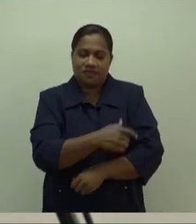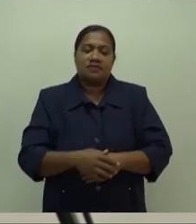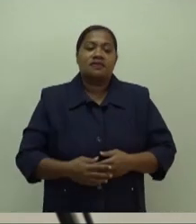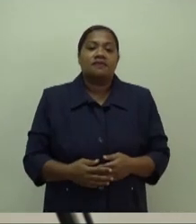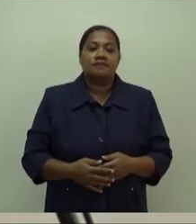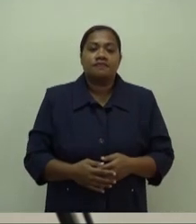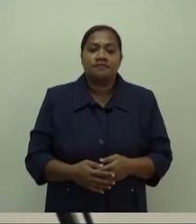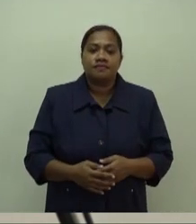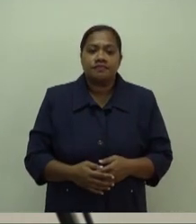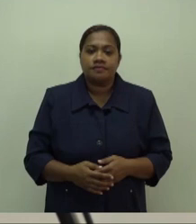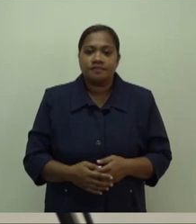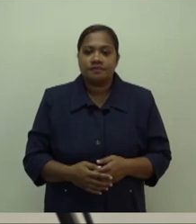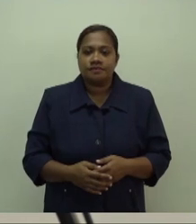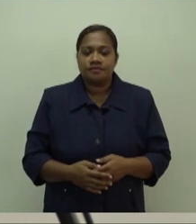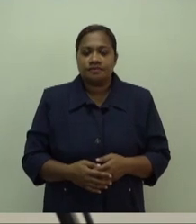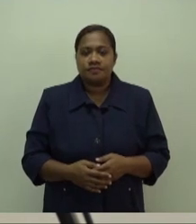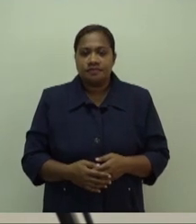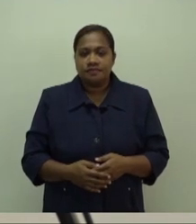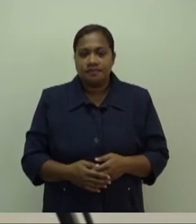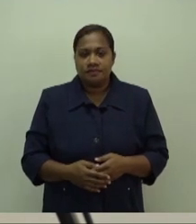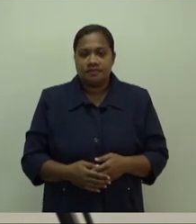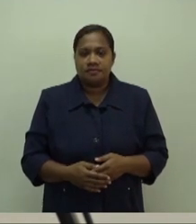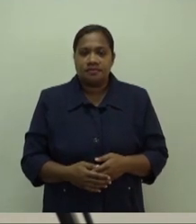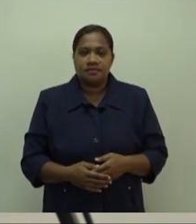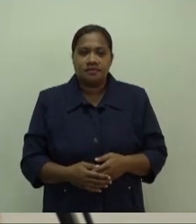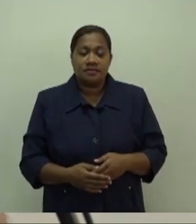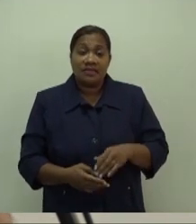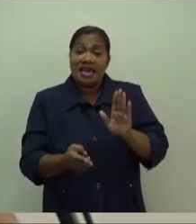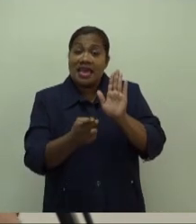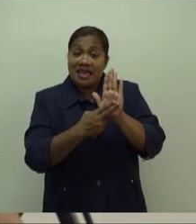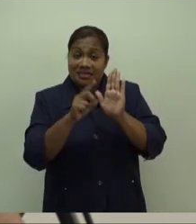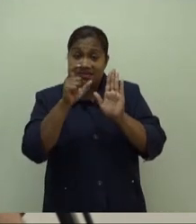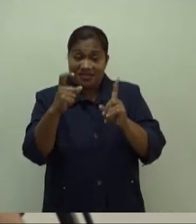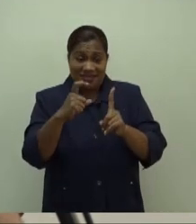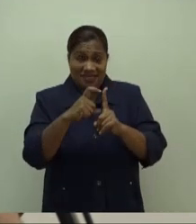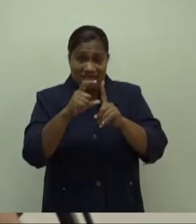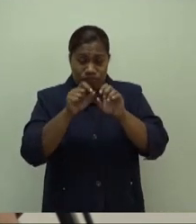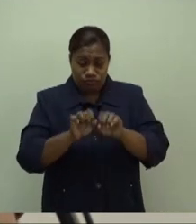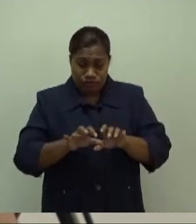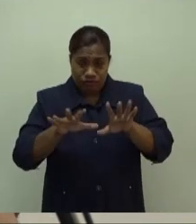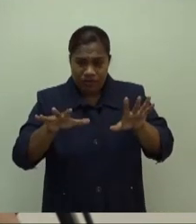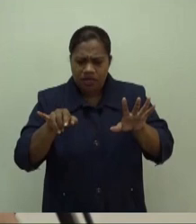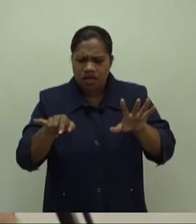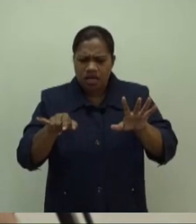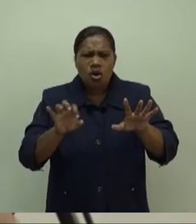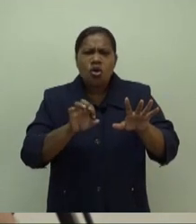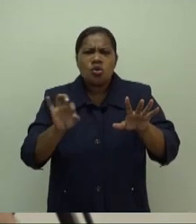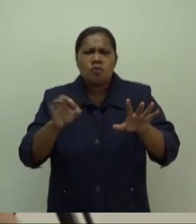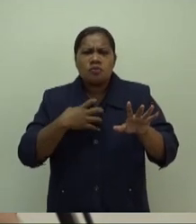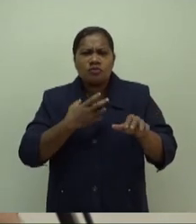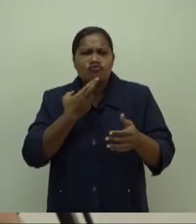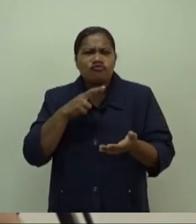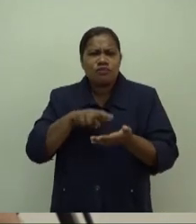Because the NCD epidemic is such an under-reported crisis, I worry that not enough of